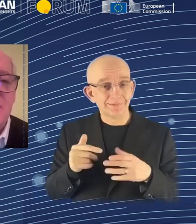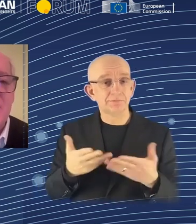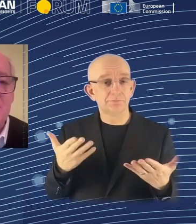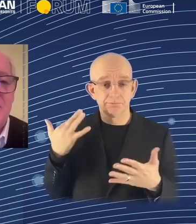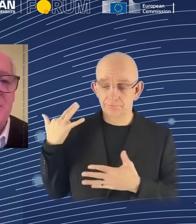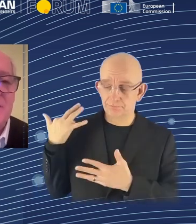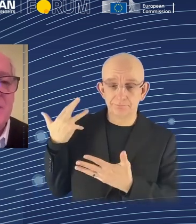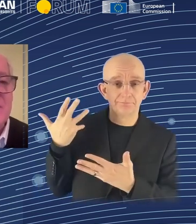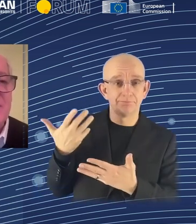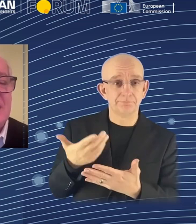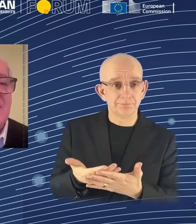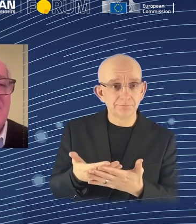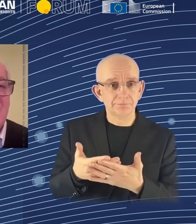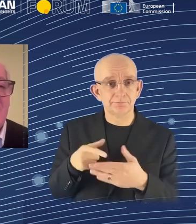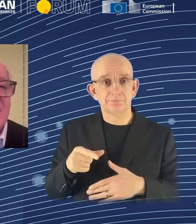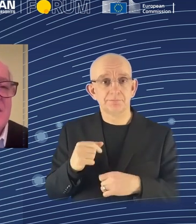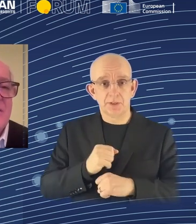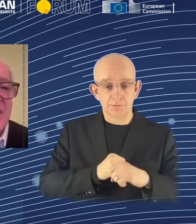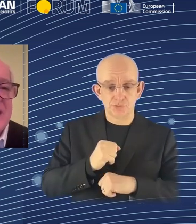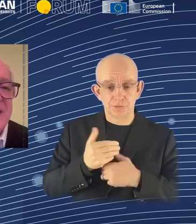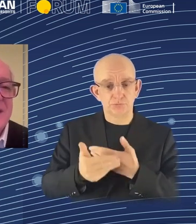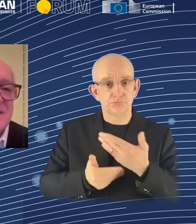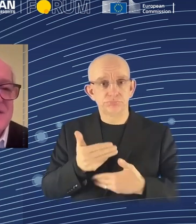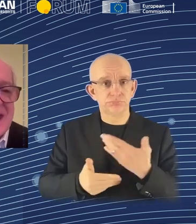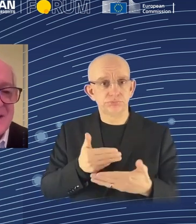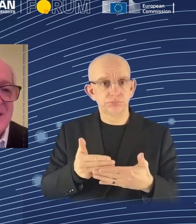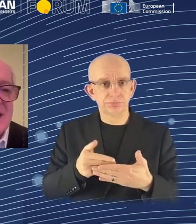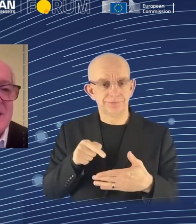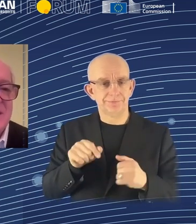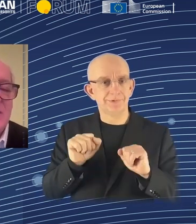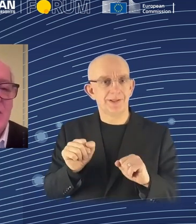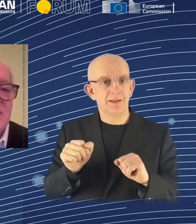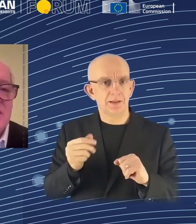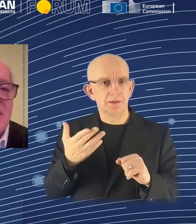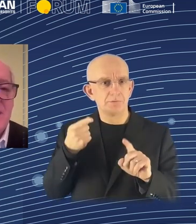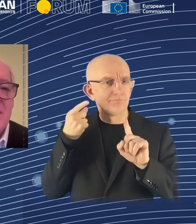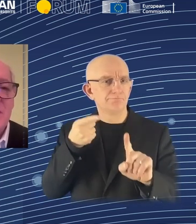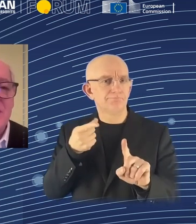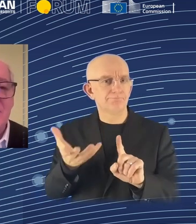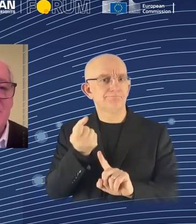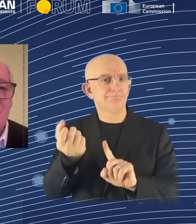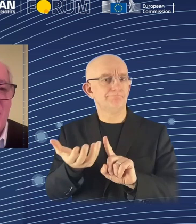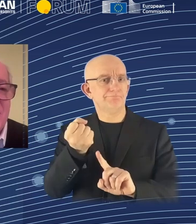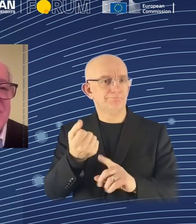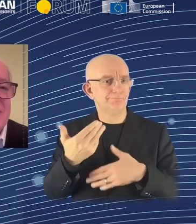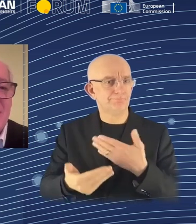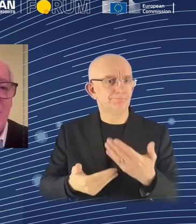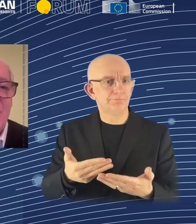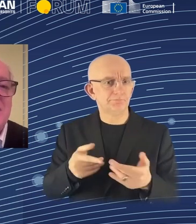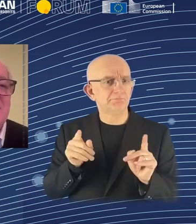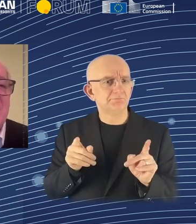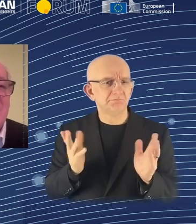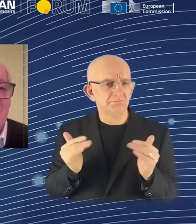achieve their objectives. So this is a very standard idea, not just in AI, but in control theory and